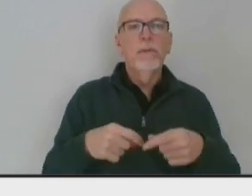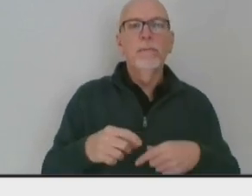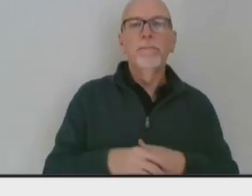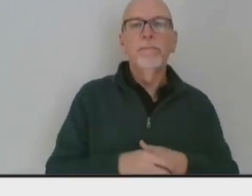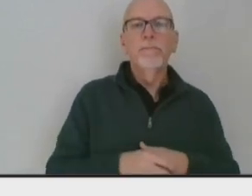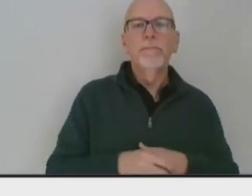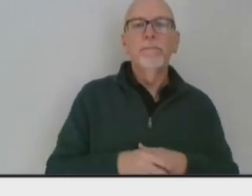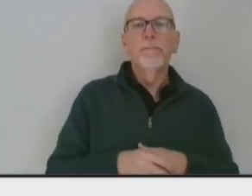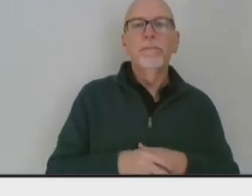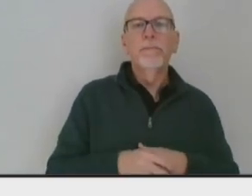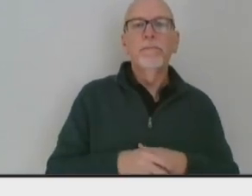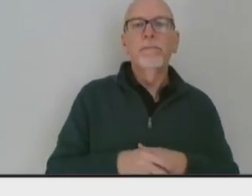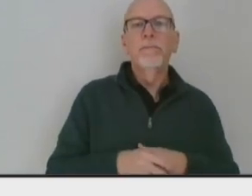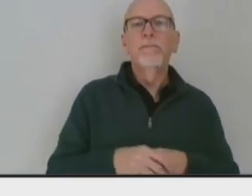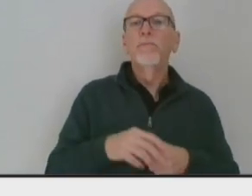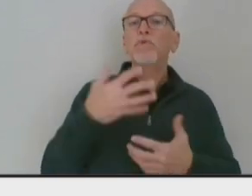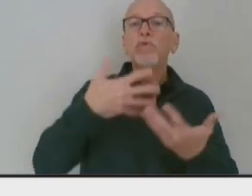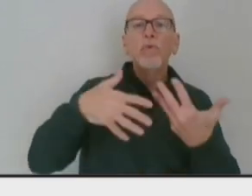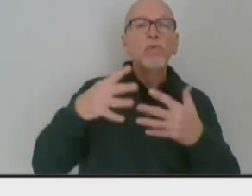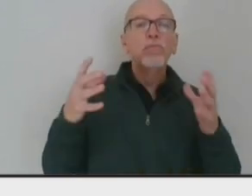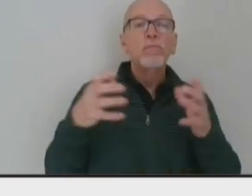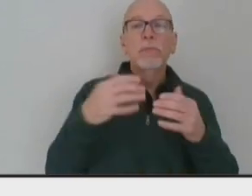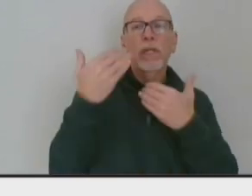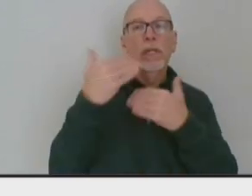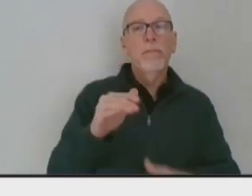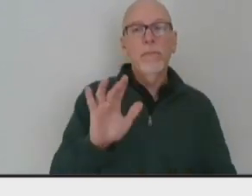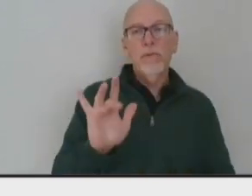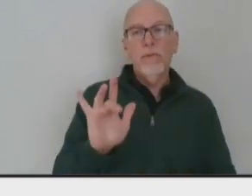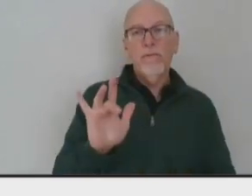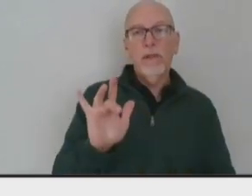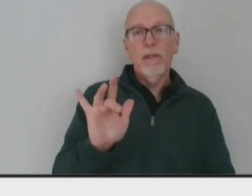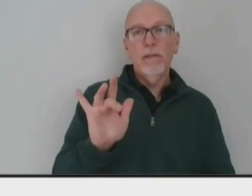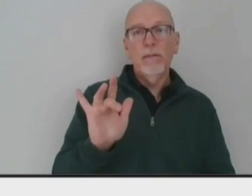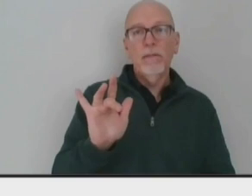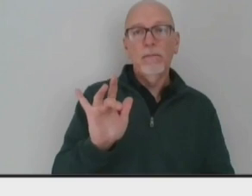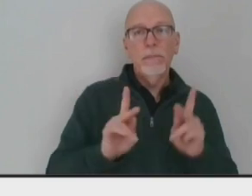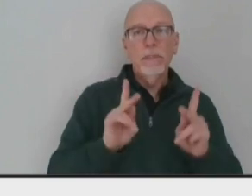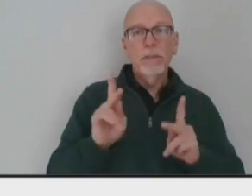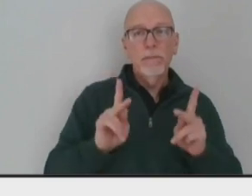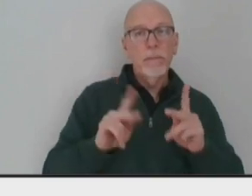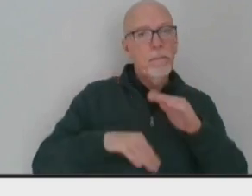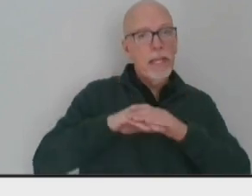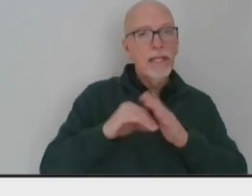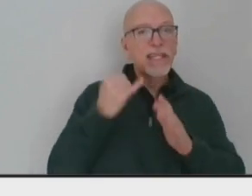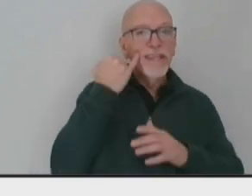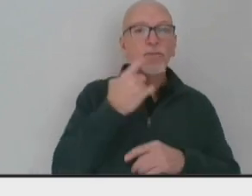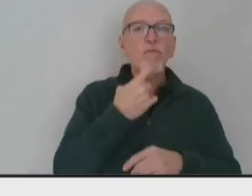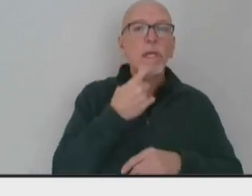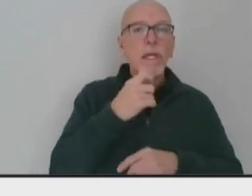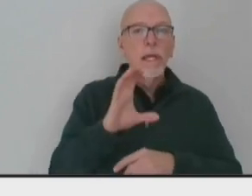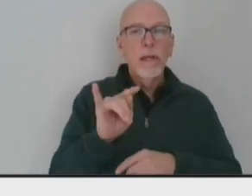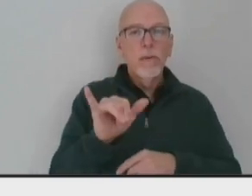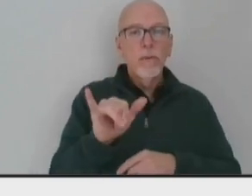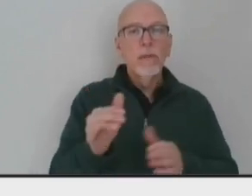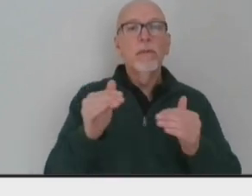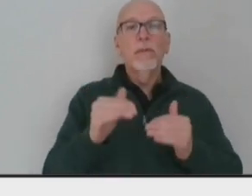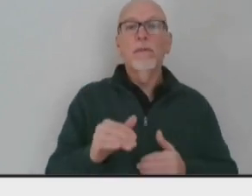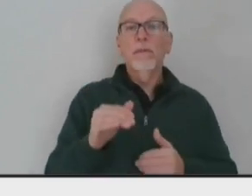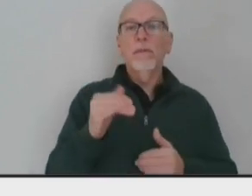So social gathering limits are 25 people max if you're in red, 50 people